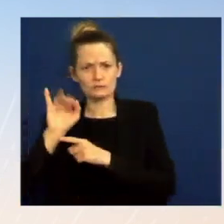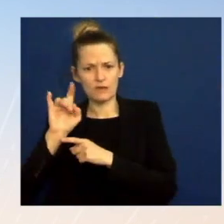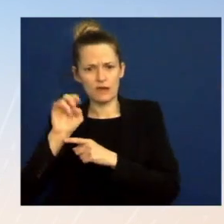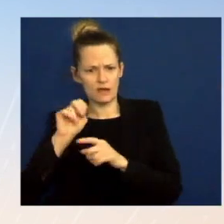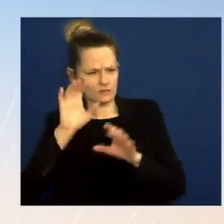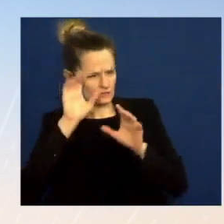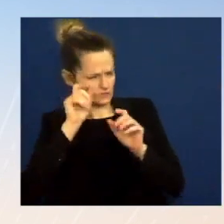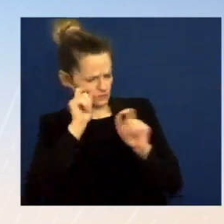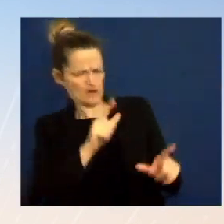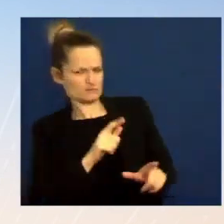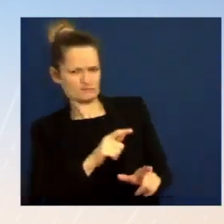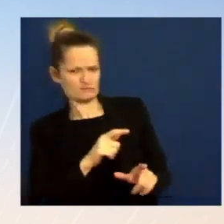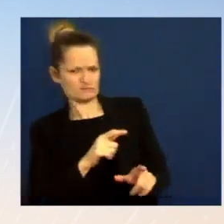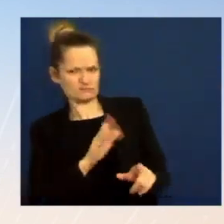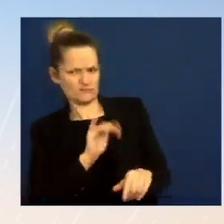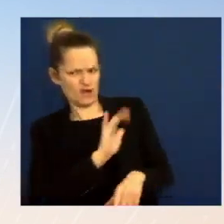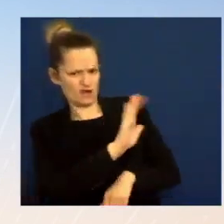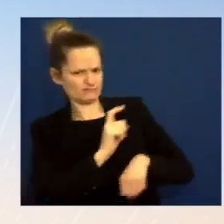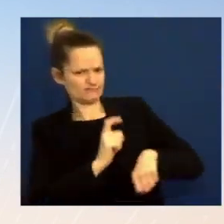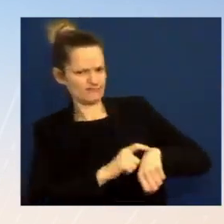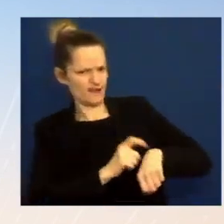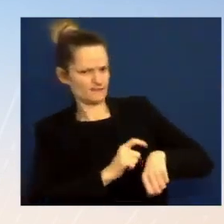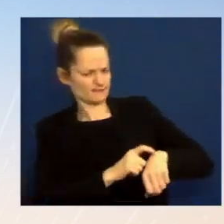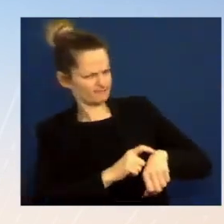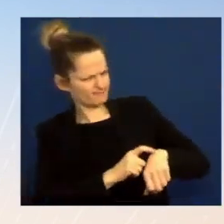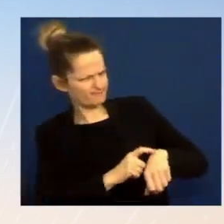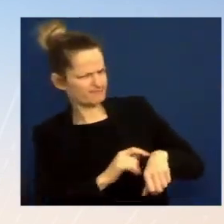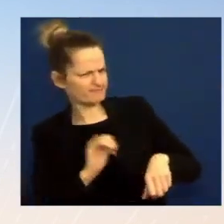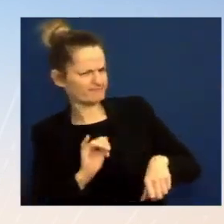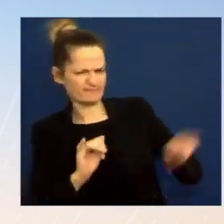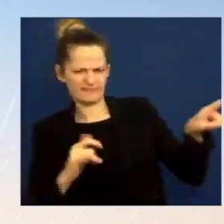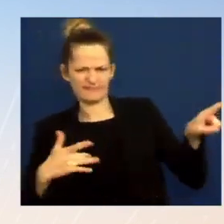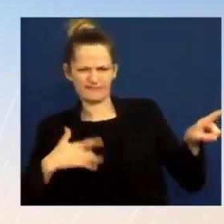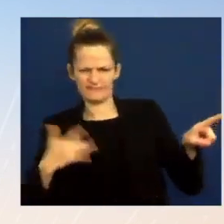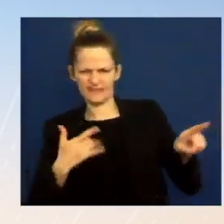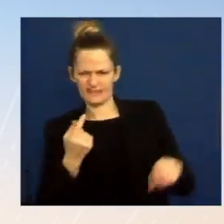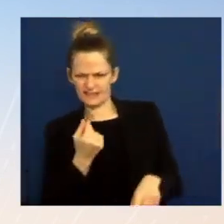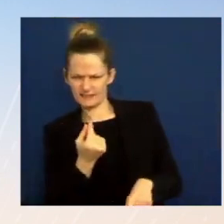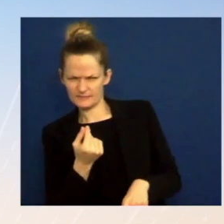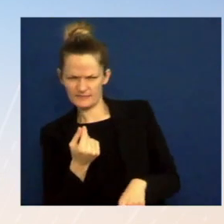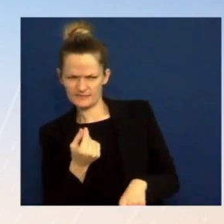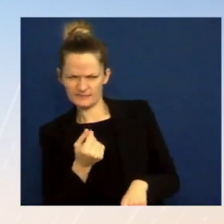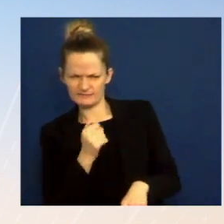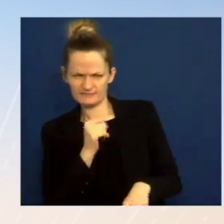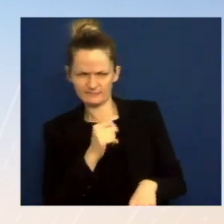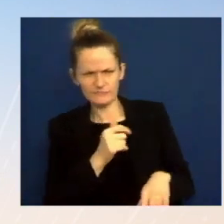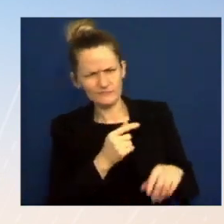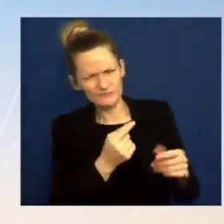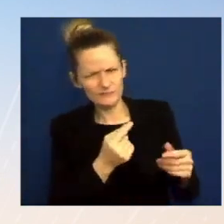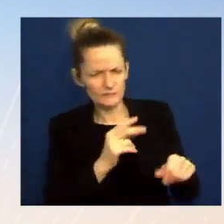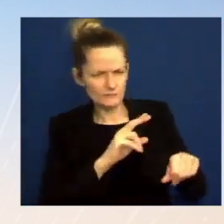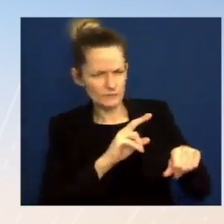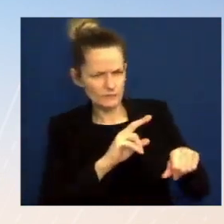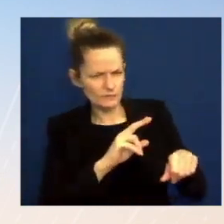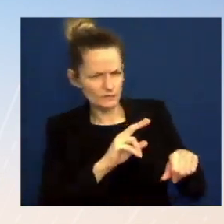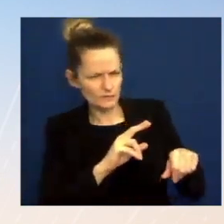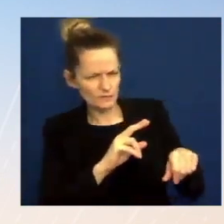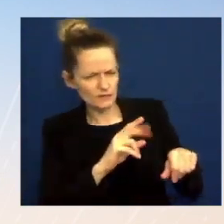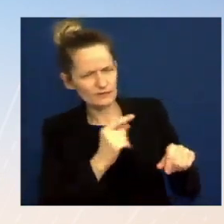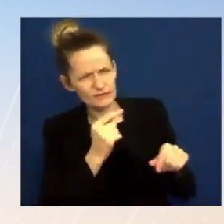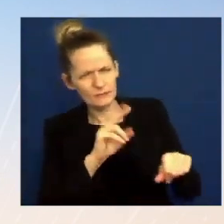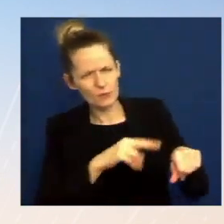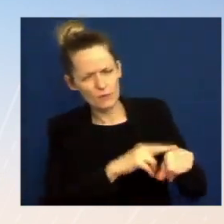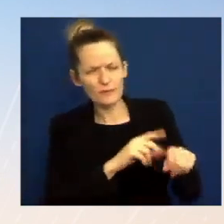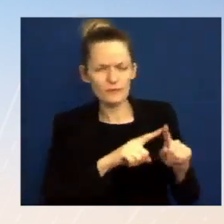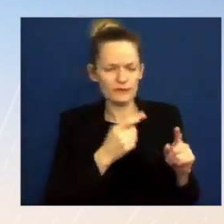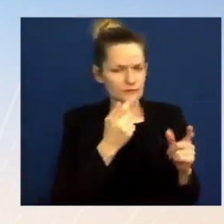a level of normalcy there, or at least status quo? And then, second, I was wondering if it will meet on the bones